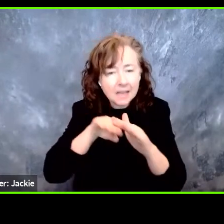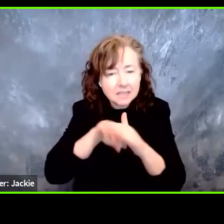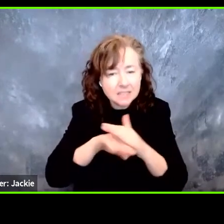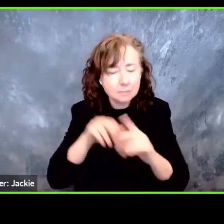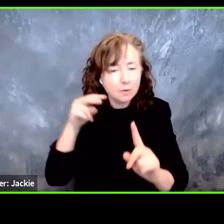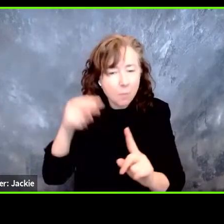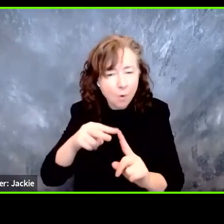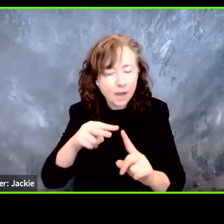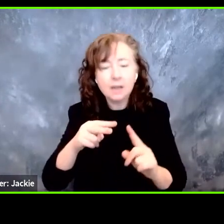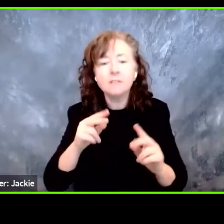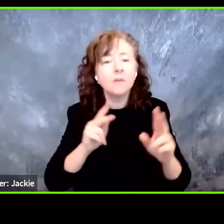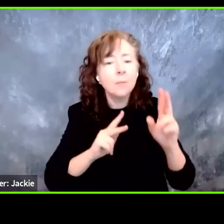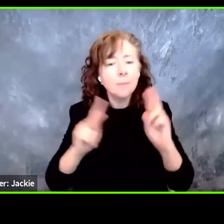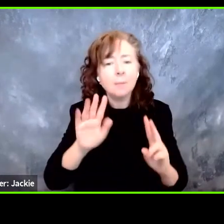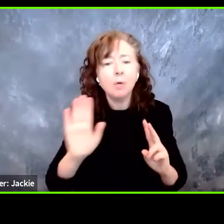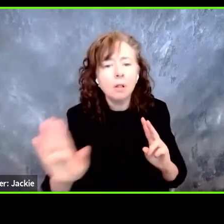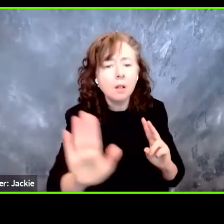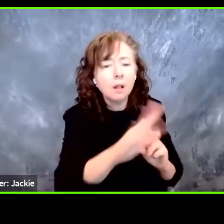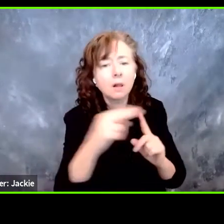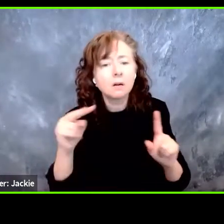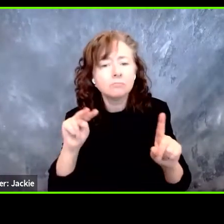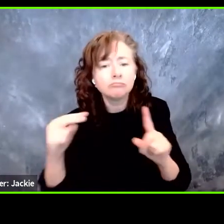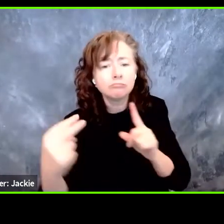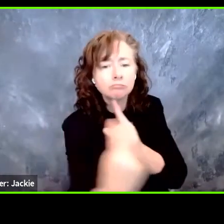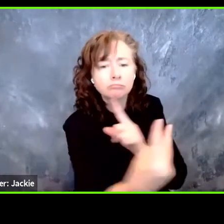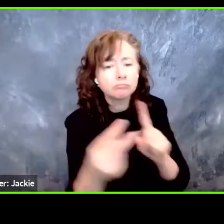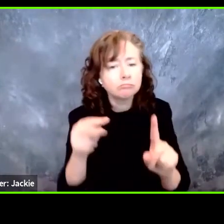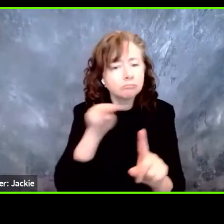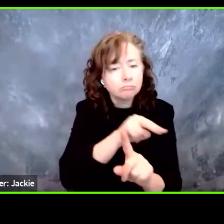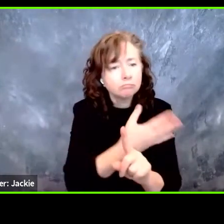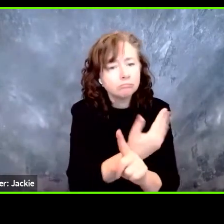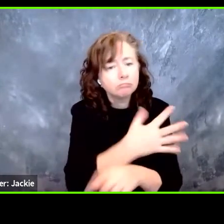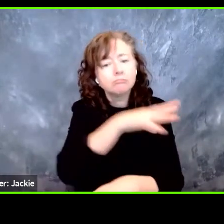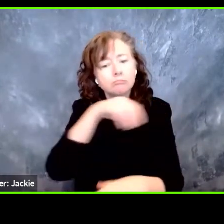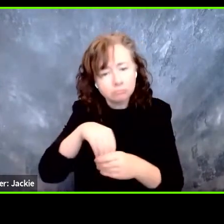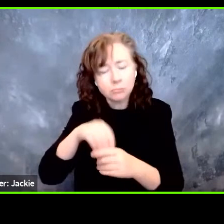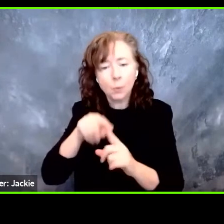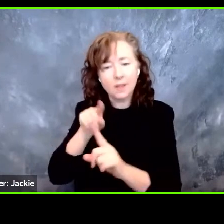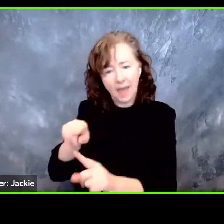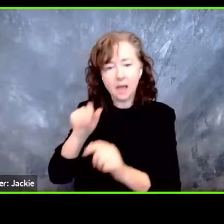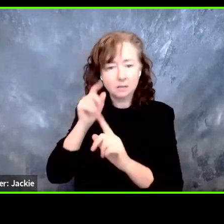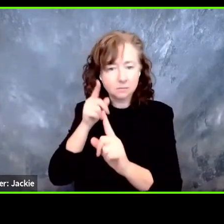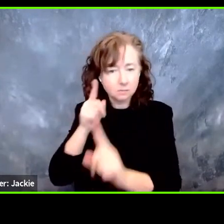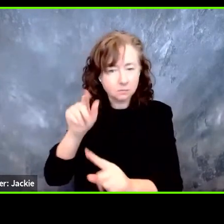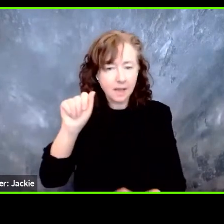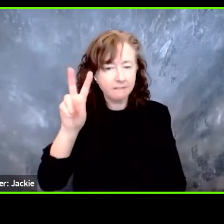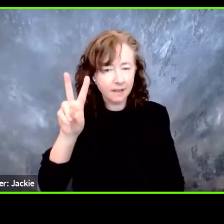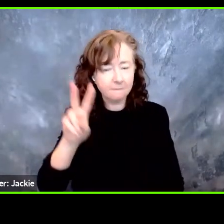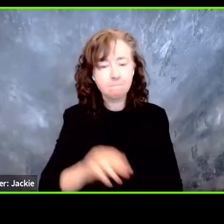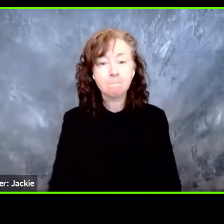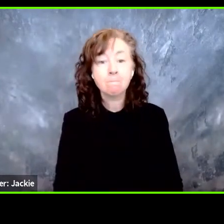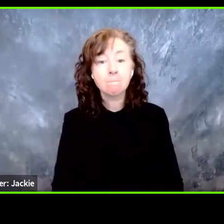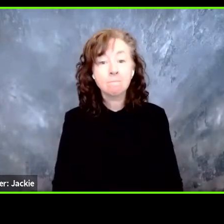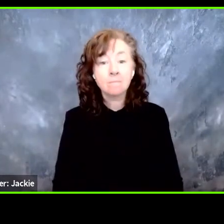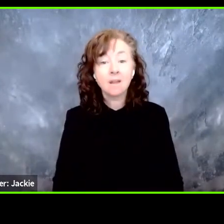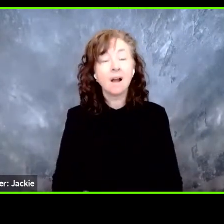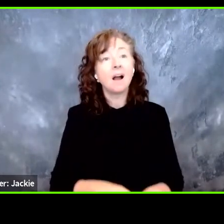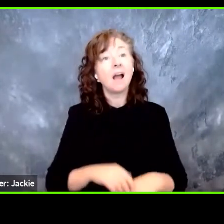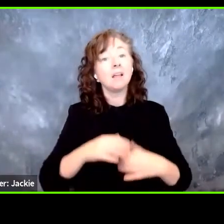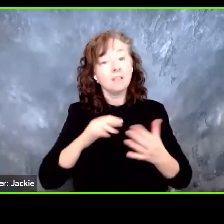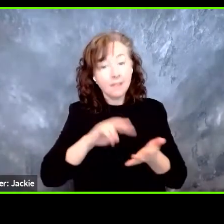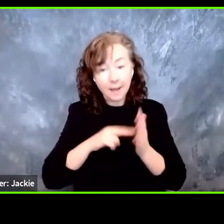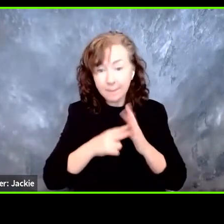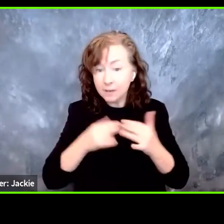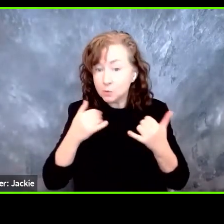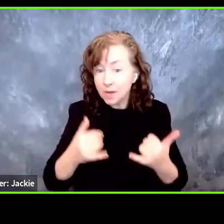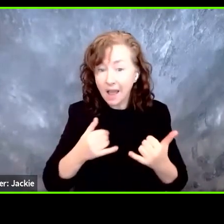on this very big undertaking. And we are thankful to be joined in this effort by our partners